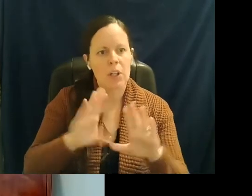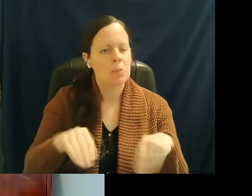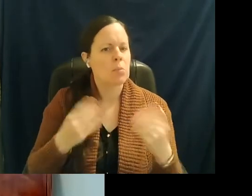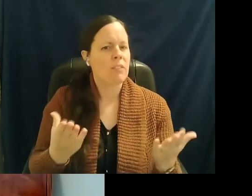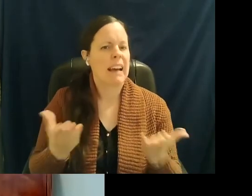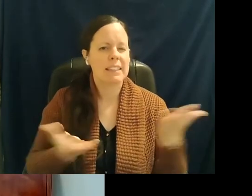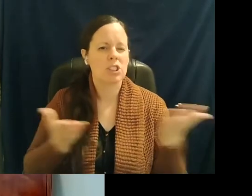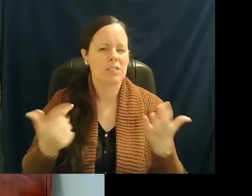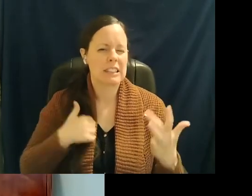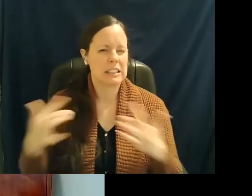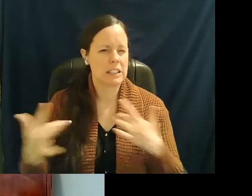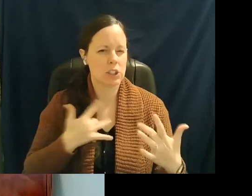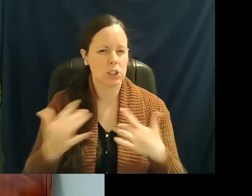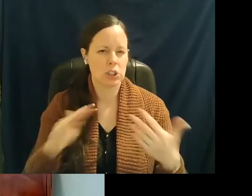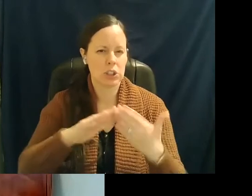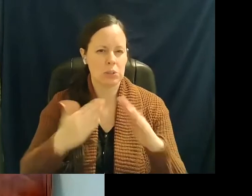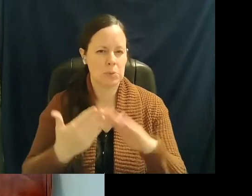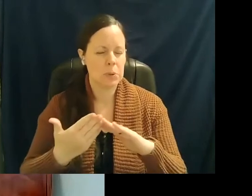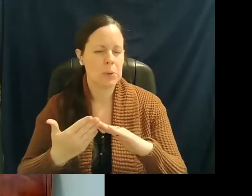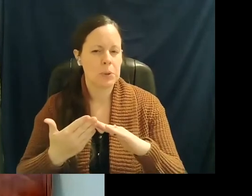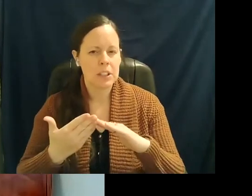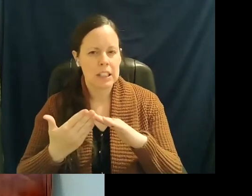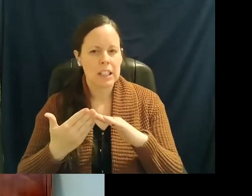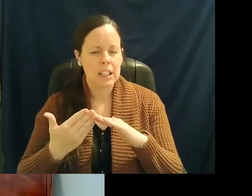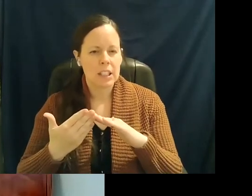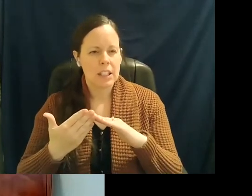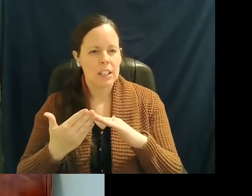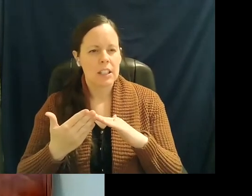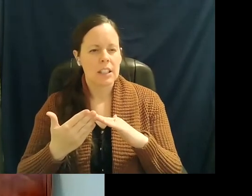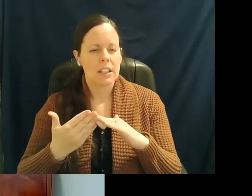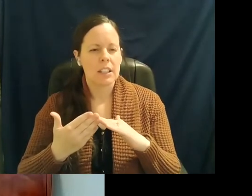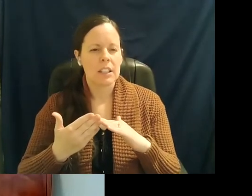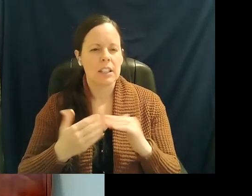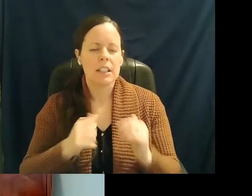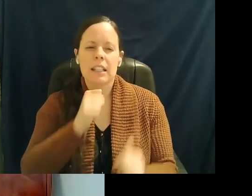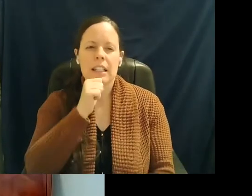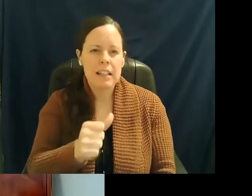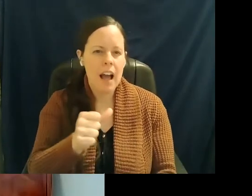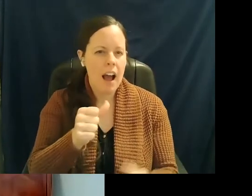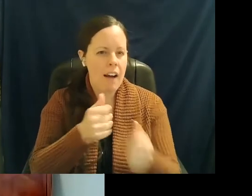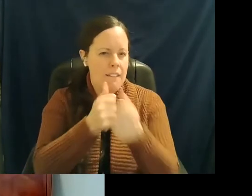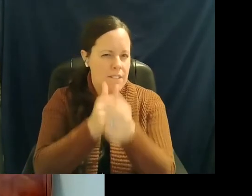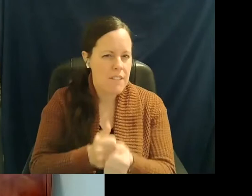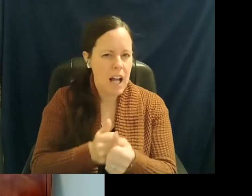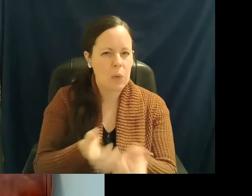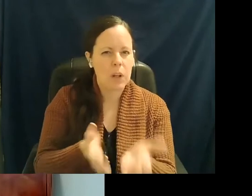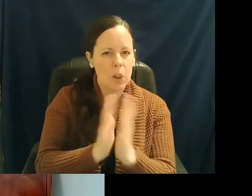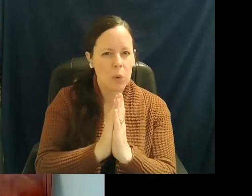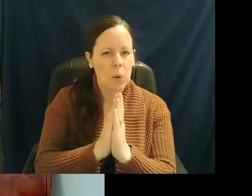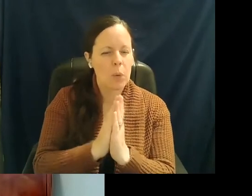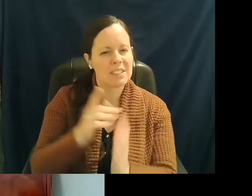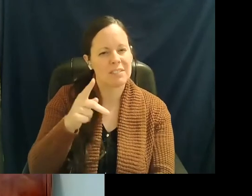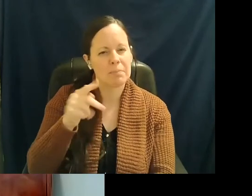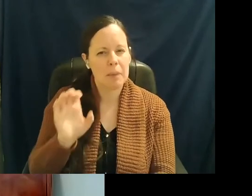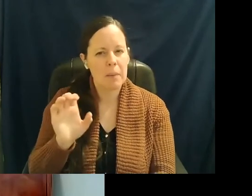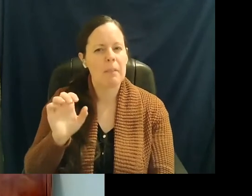just worry that the community aren't heeding the requests of public health and doing